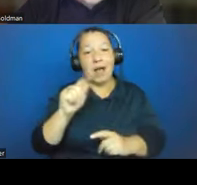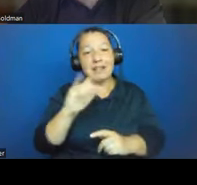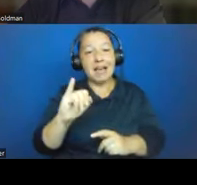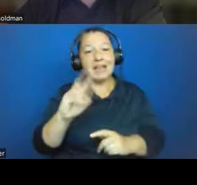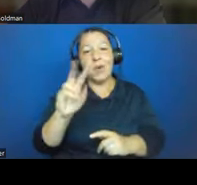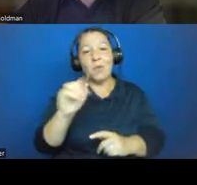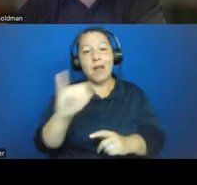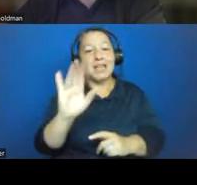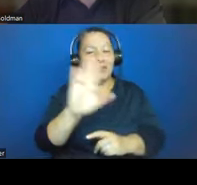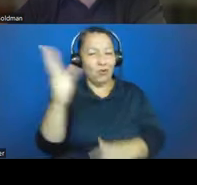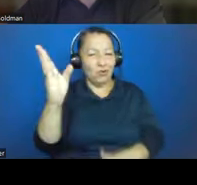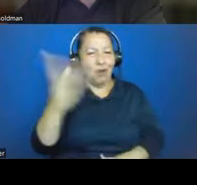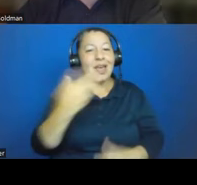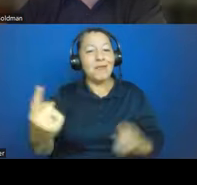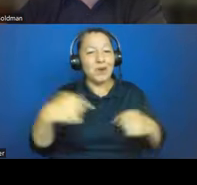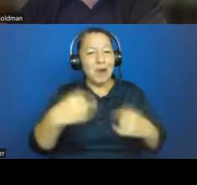coming this evening. Good night.